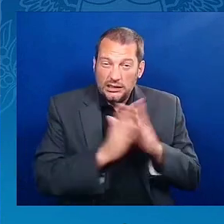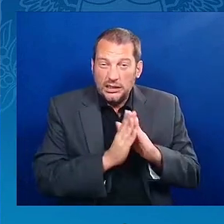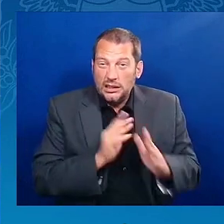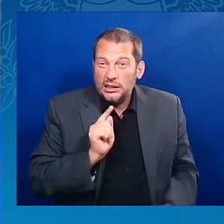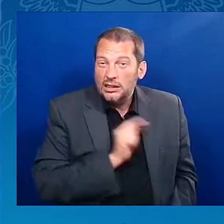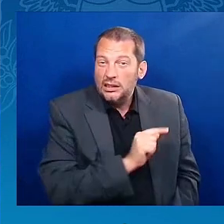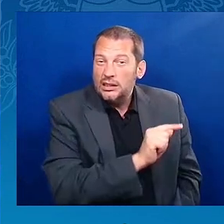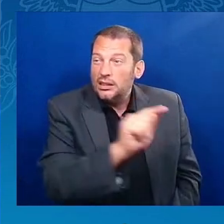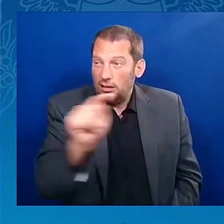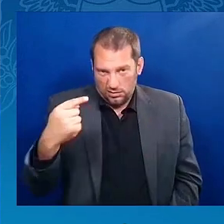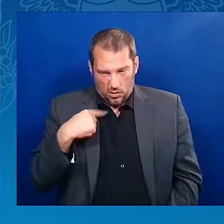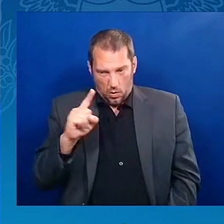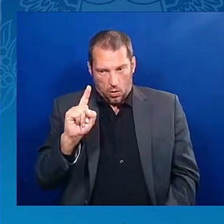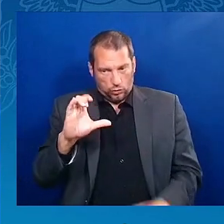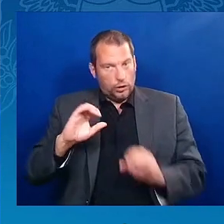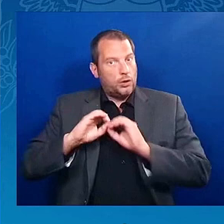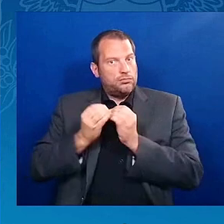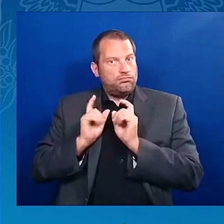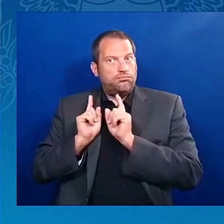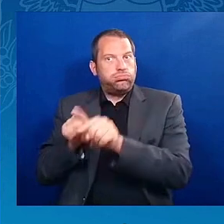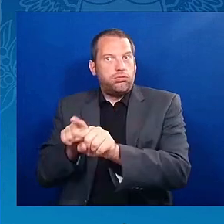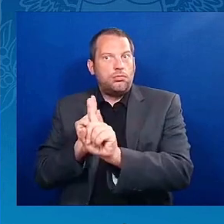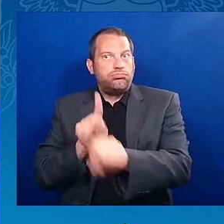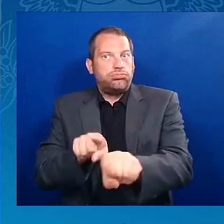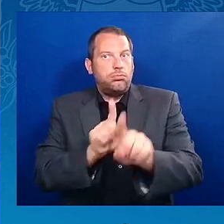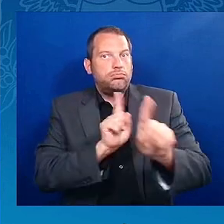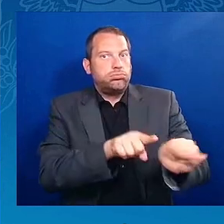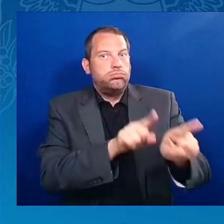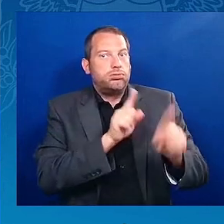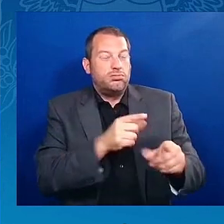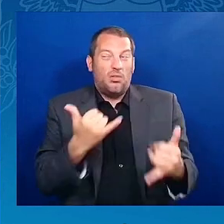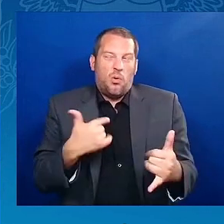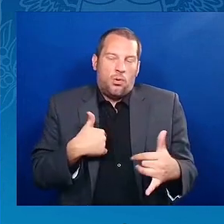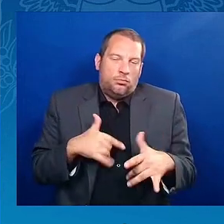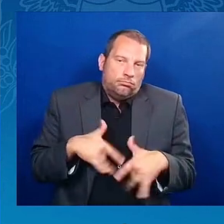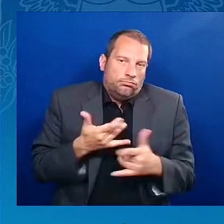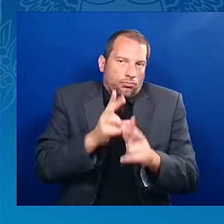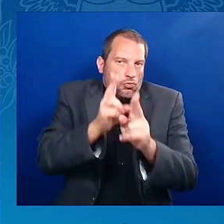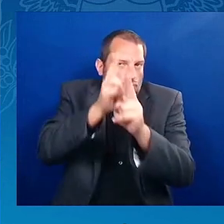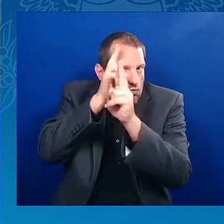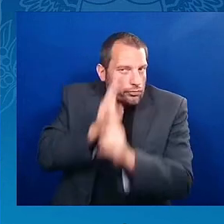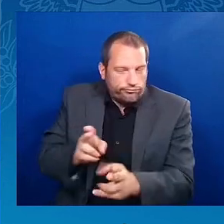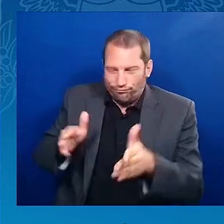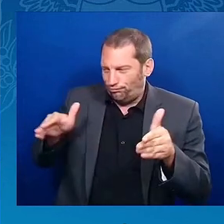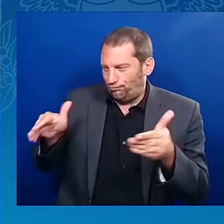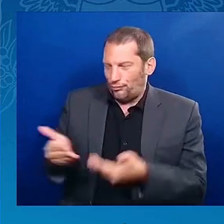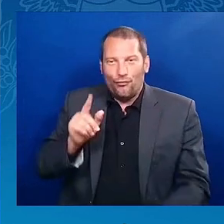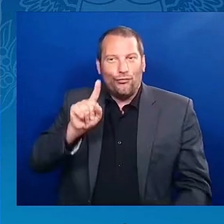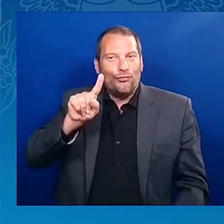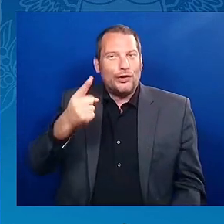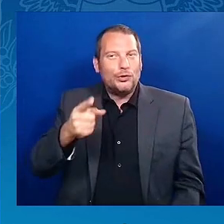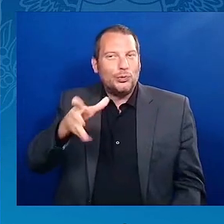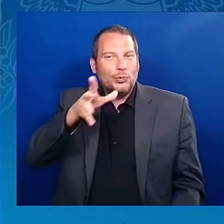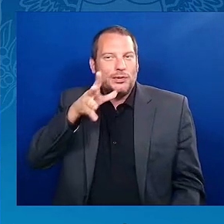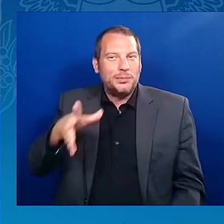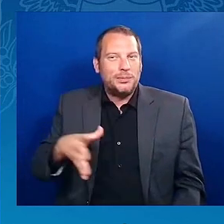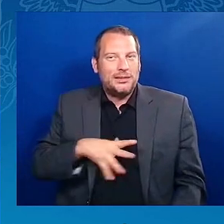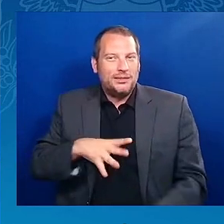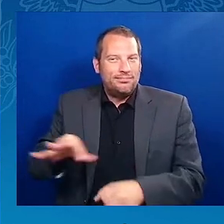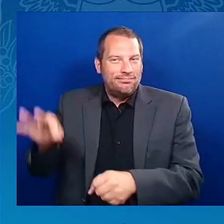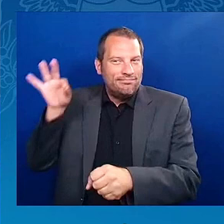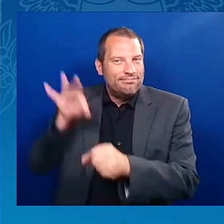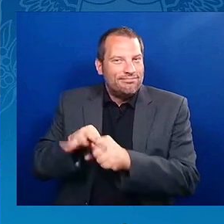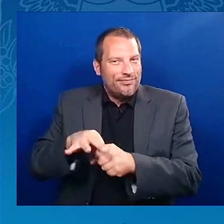the first woman to be elected Vice President of the United States, Kamala Harris. Let's give her a round of applause.